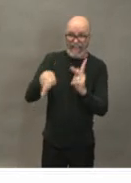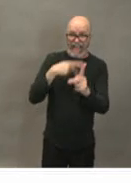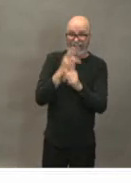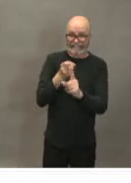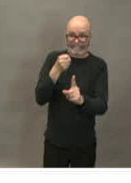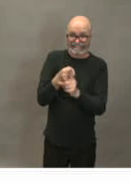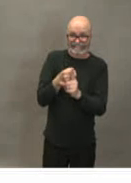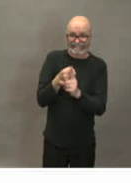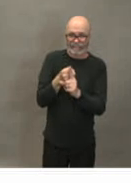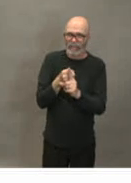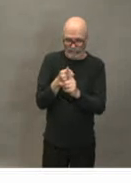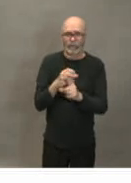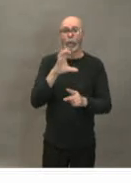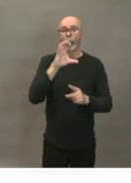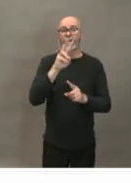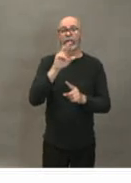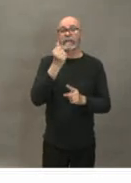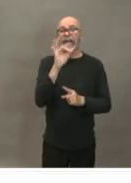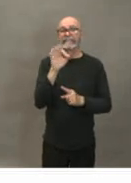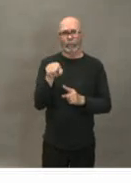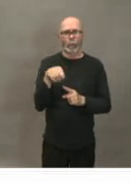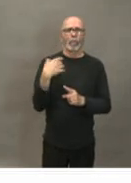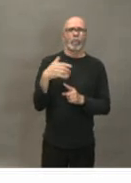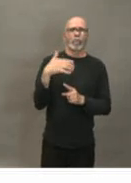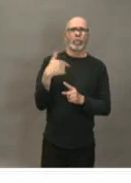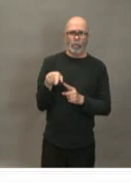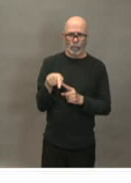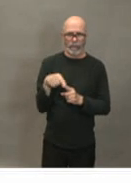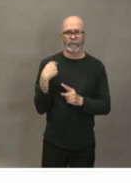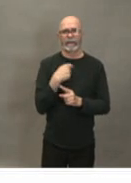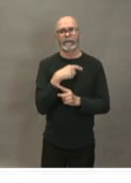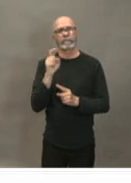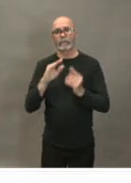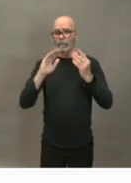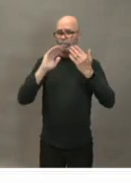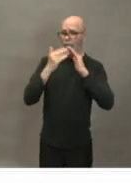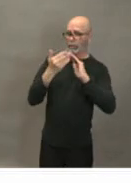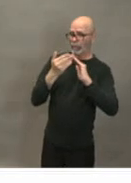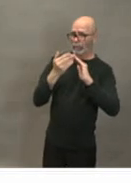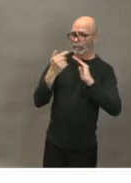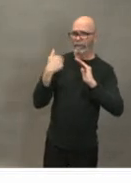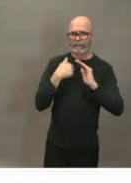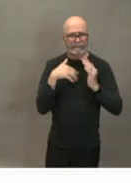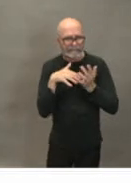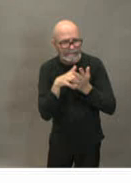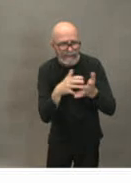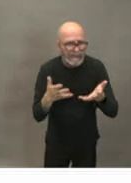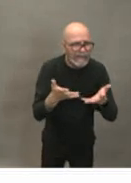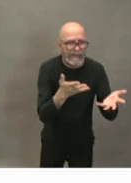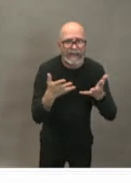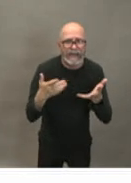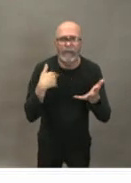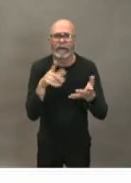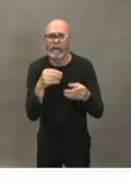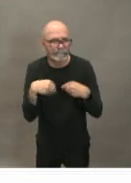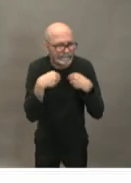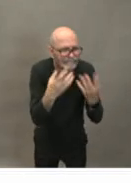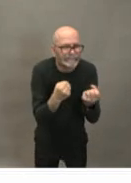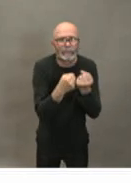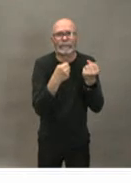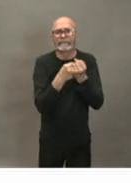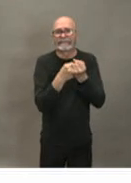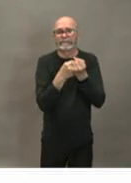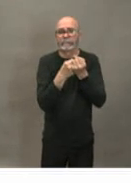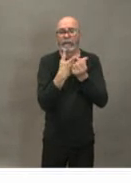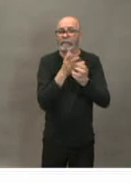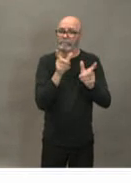to vote who do we know in our communities that is vulnerable that we can actually support even before they get sick maybe i have a neighbor